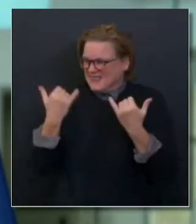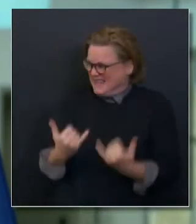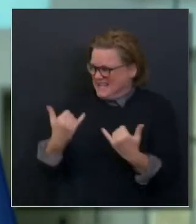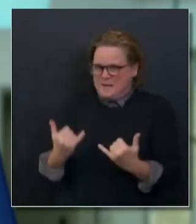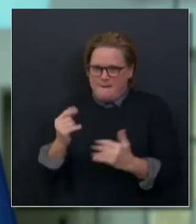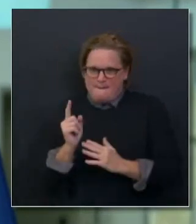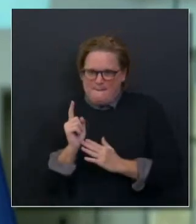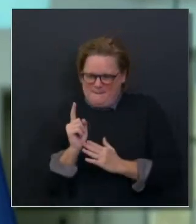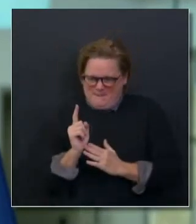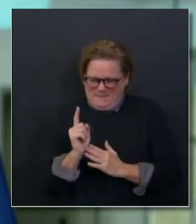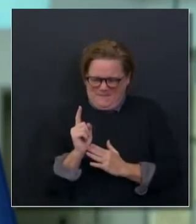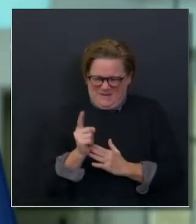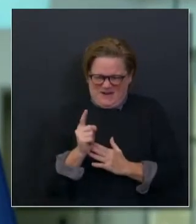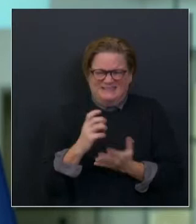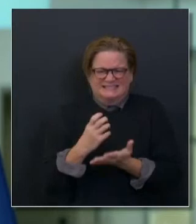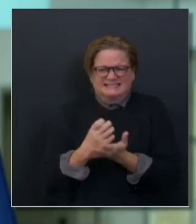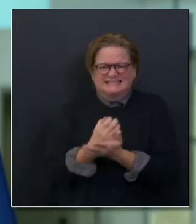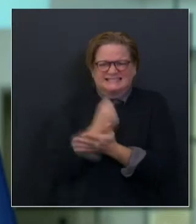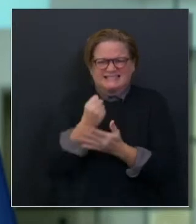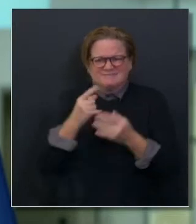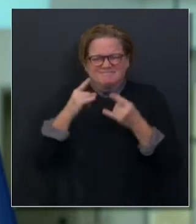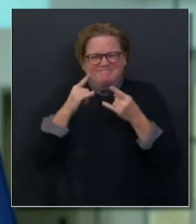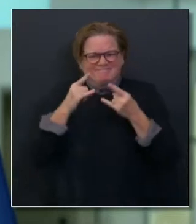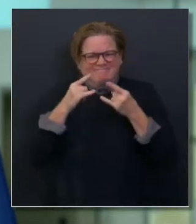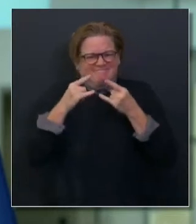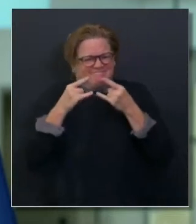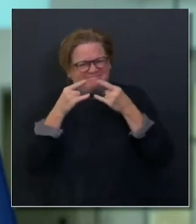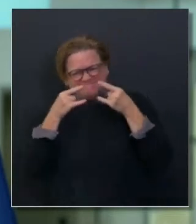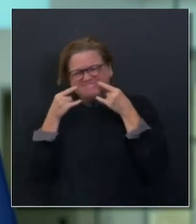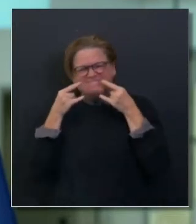optimistic. Light at the end of the tunnel, still in the tunnel.